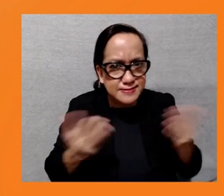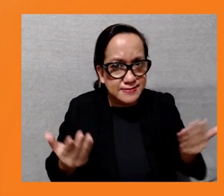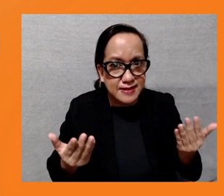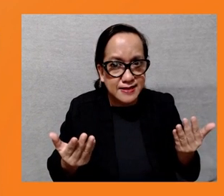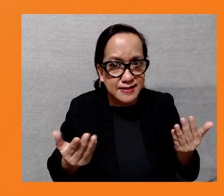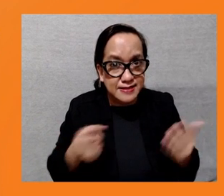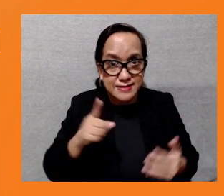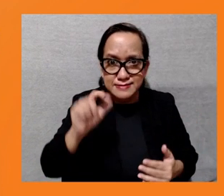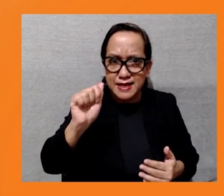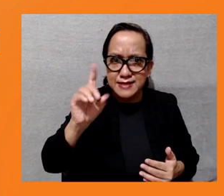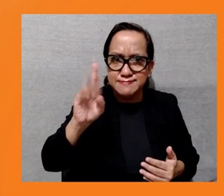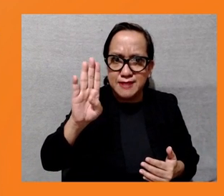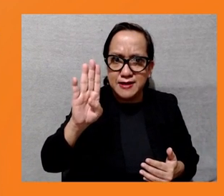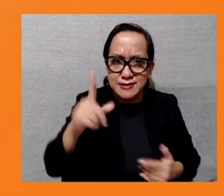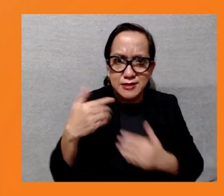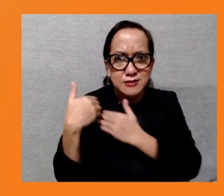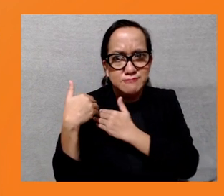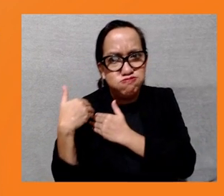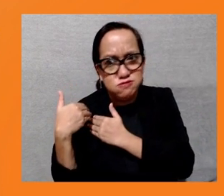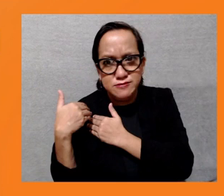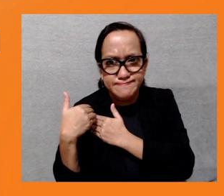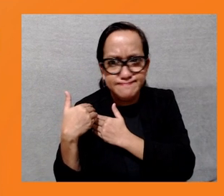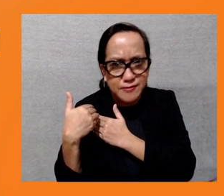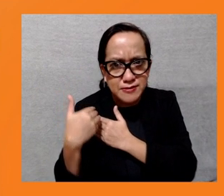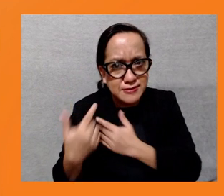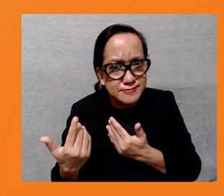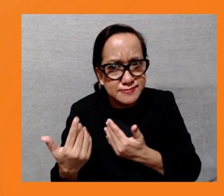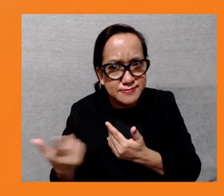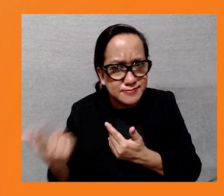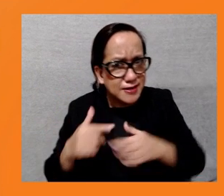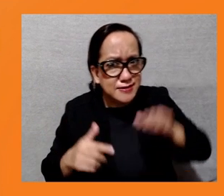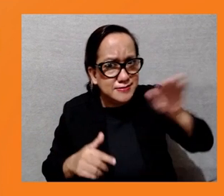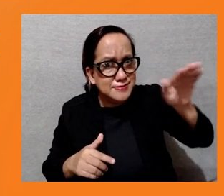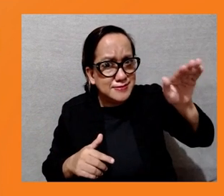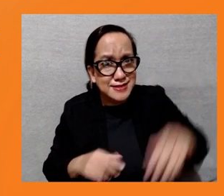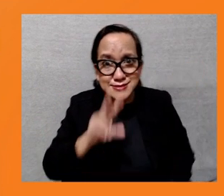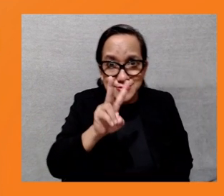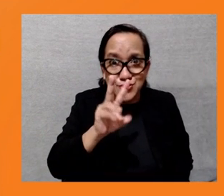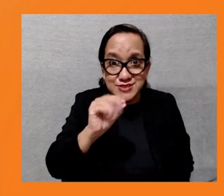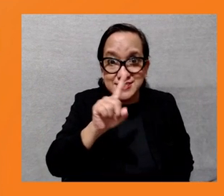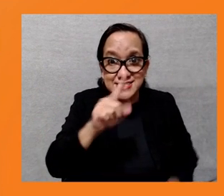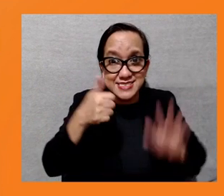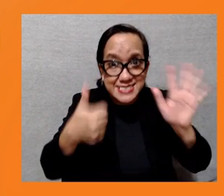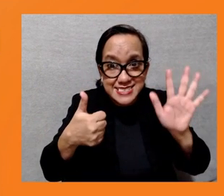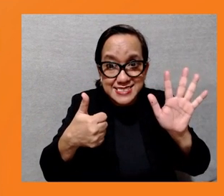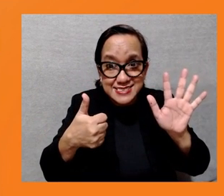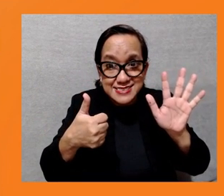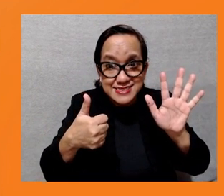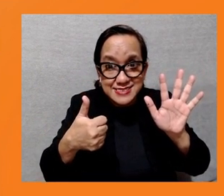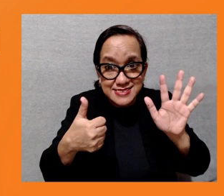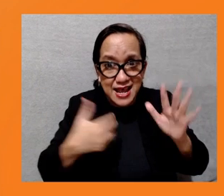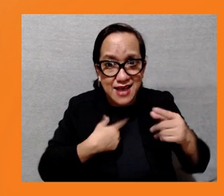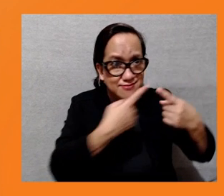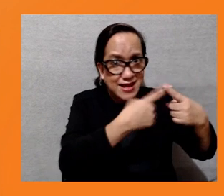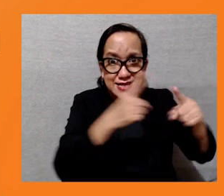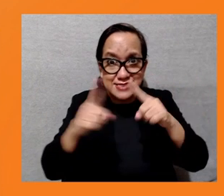been, they have been raising the issue since 2016, by submitting a list of demands to the consent government authorities, and the project that